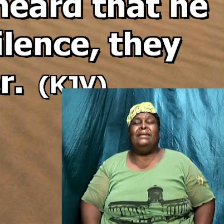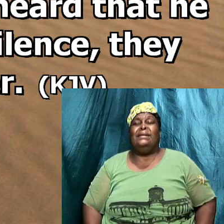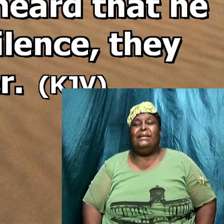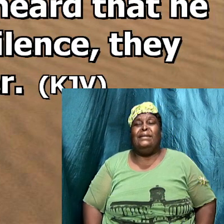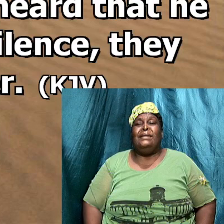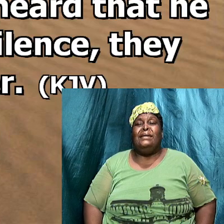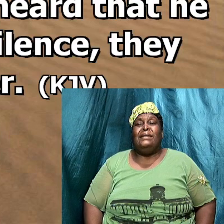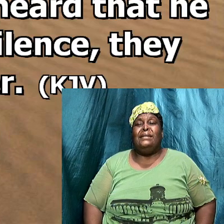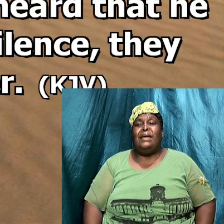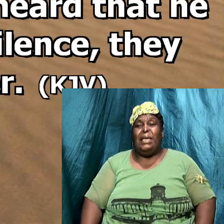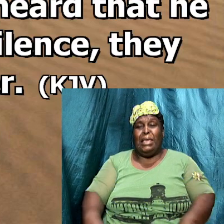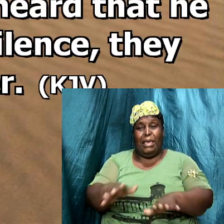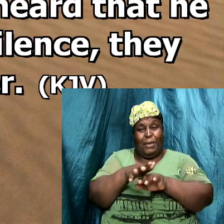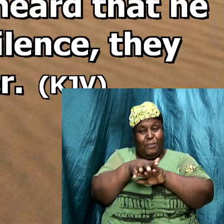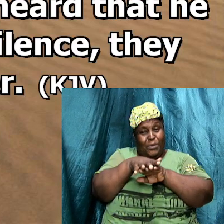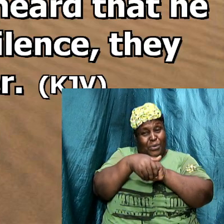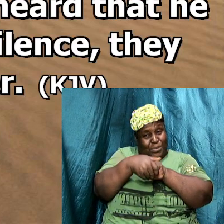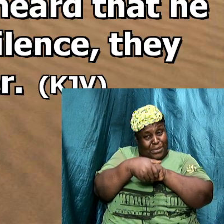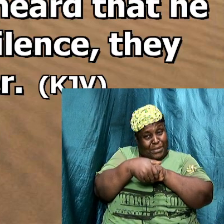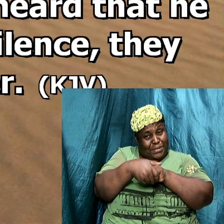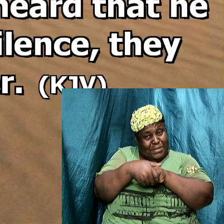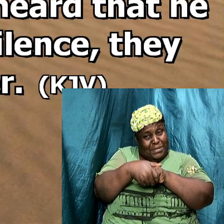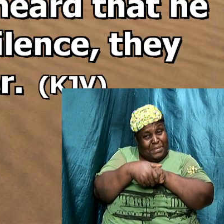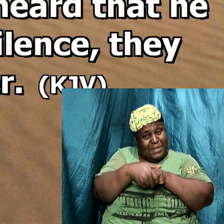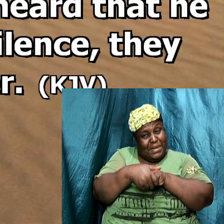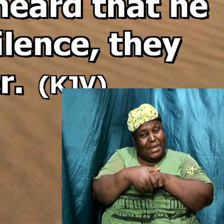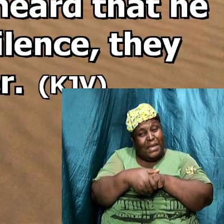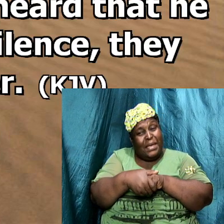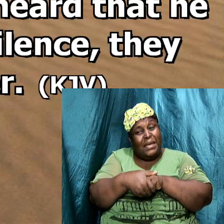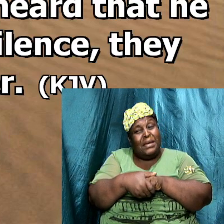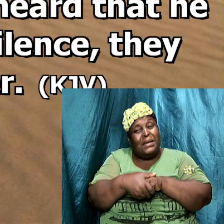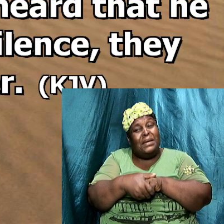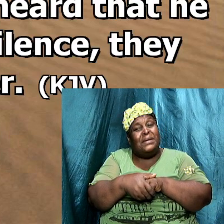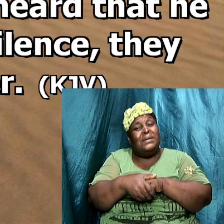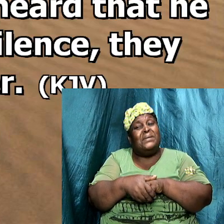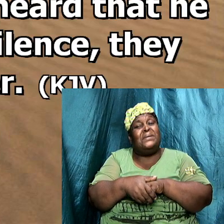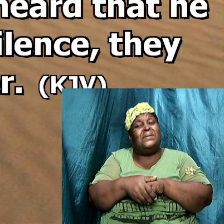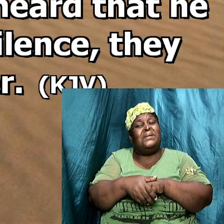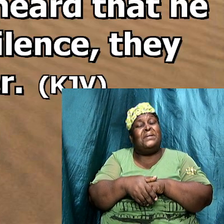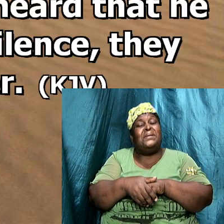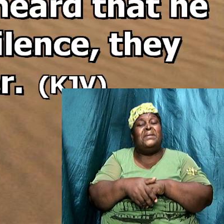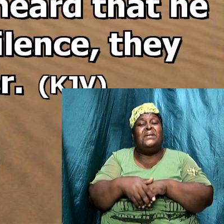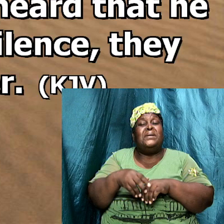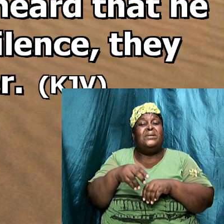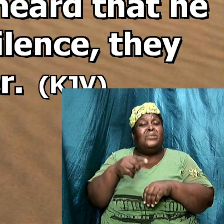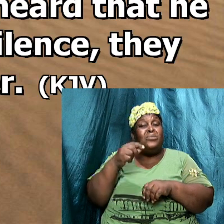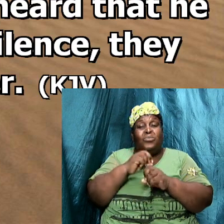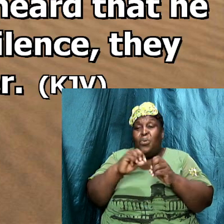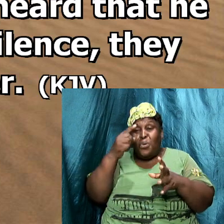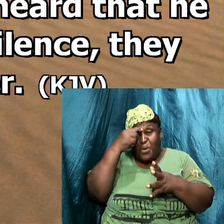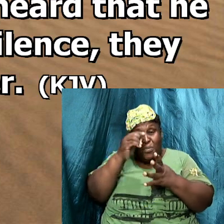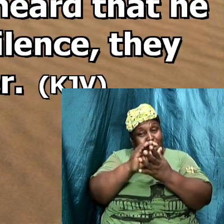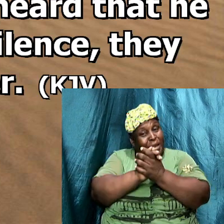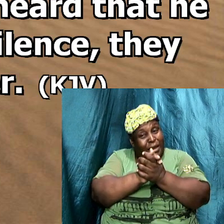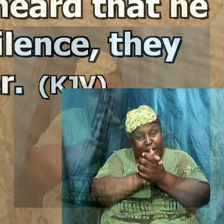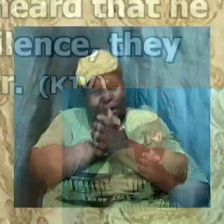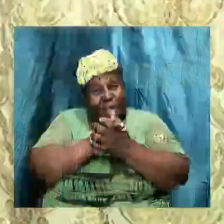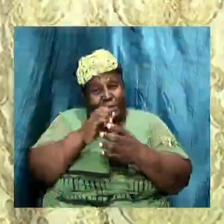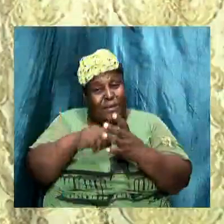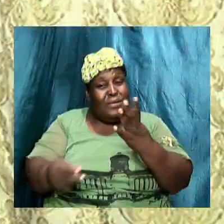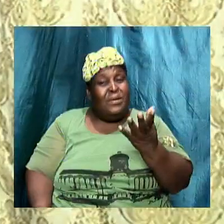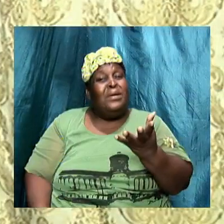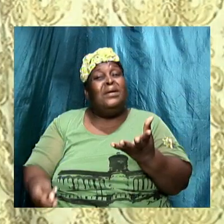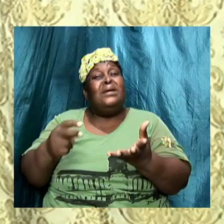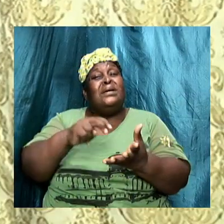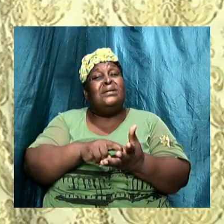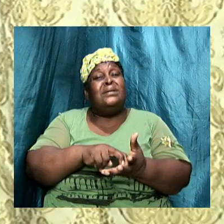Sadducees did not believe in the resurrection this was the reason why they asked that kind of a